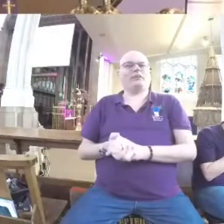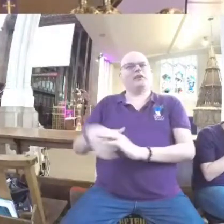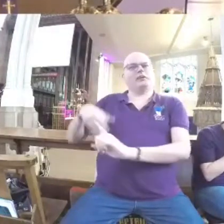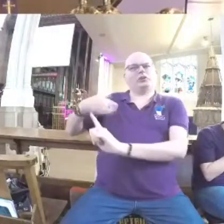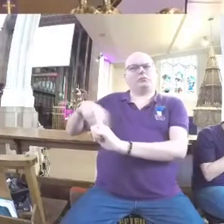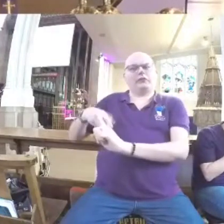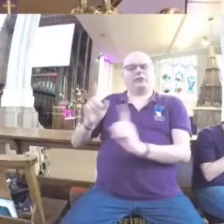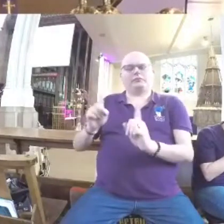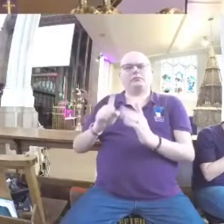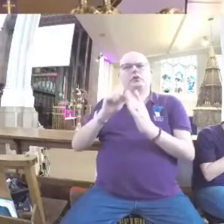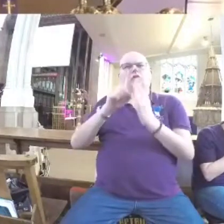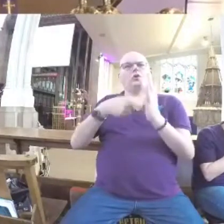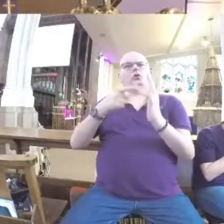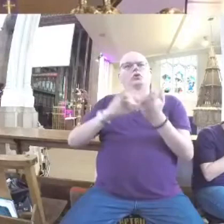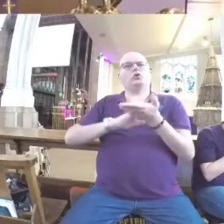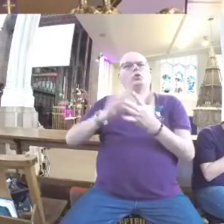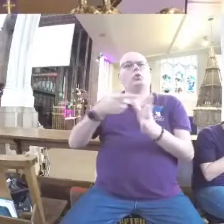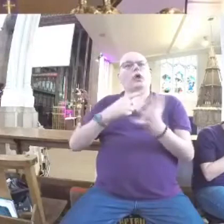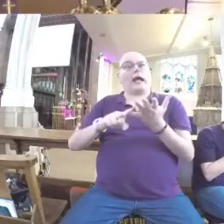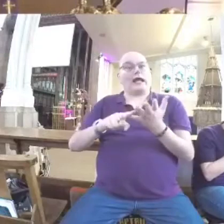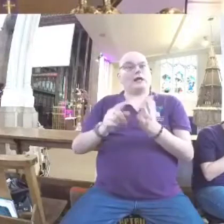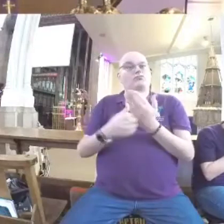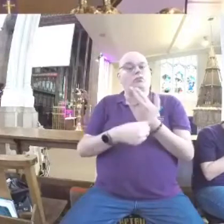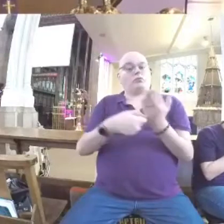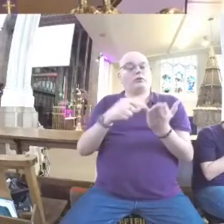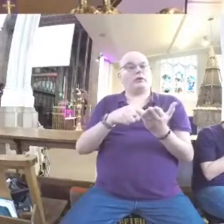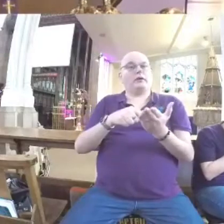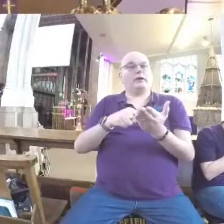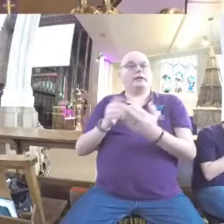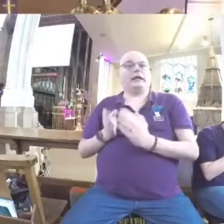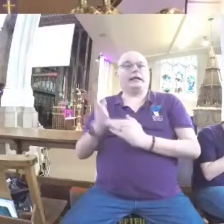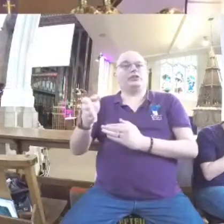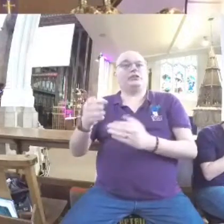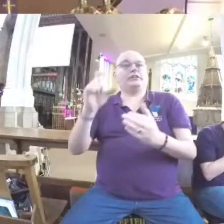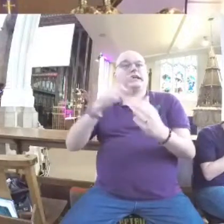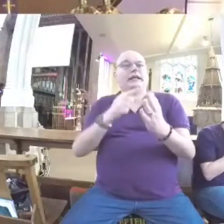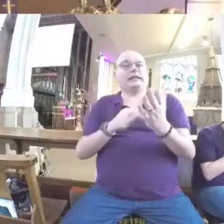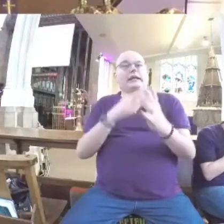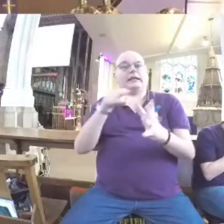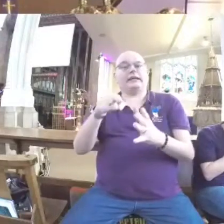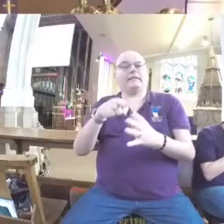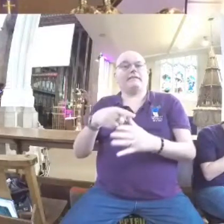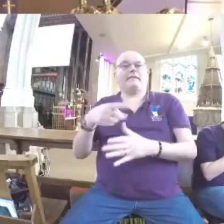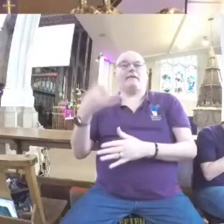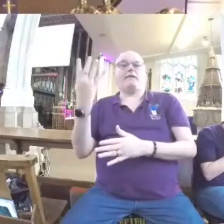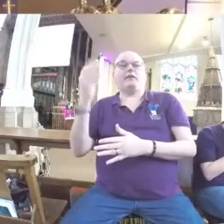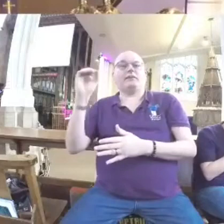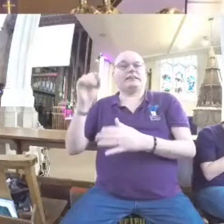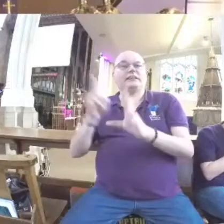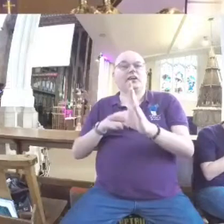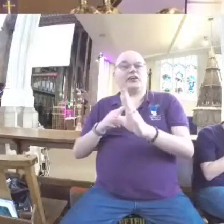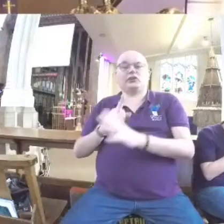talk, Joshua is the story of the Israelites' entry into Canaan, the Promised Land, after 40 years of wandering in the wilderness.